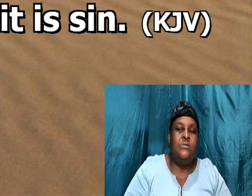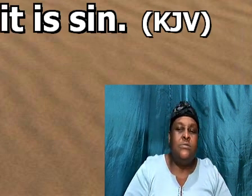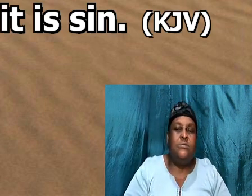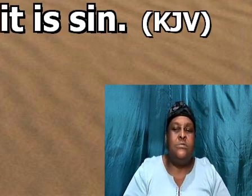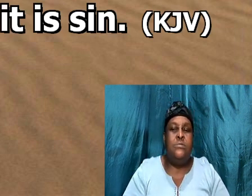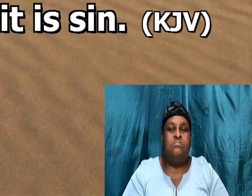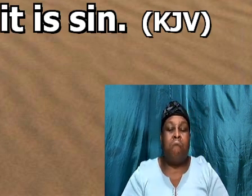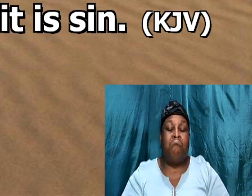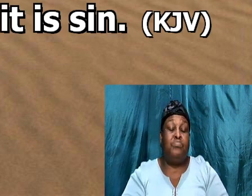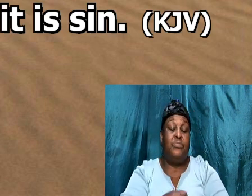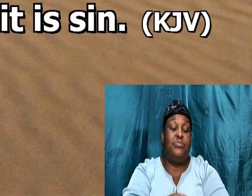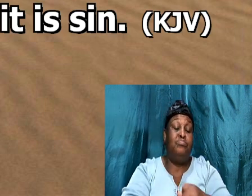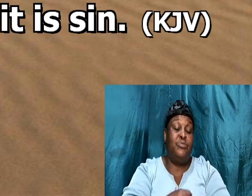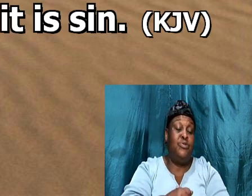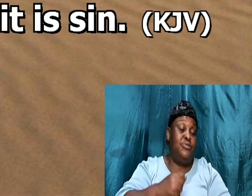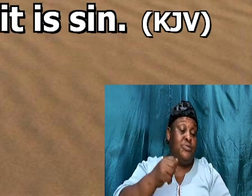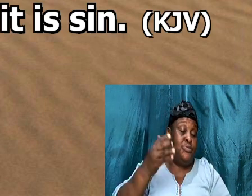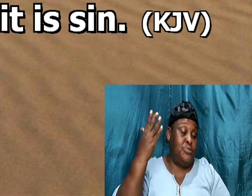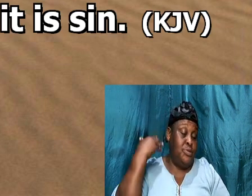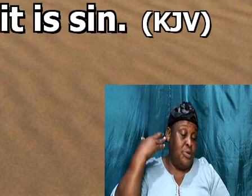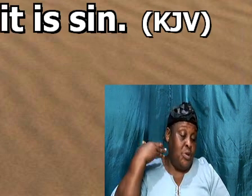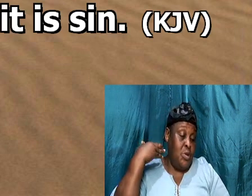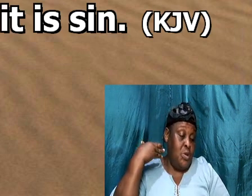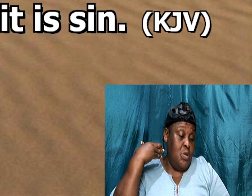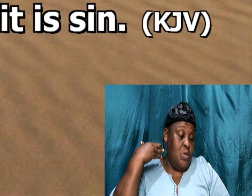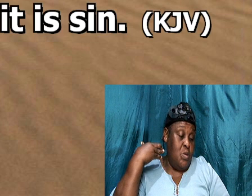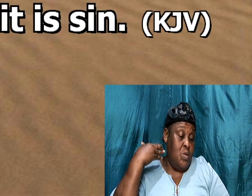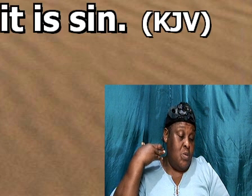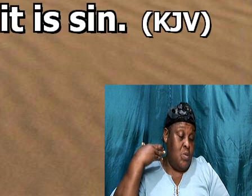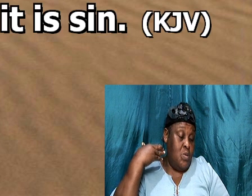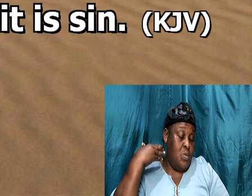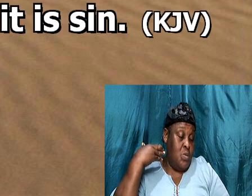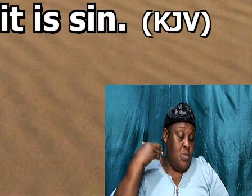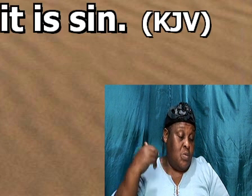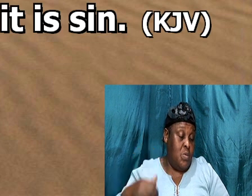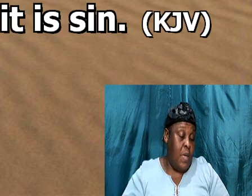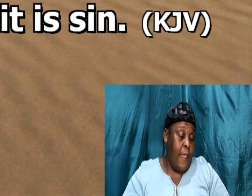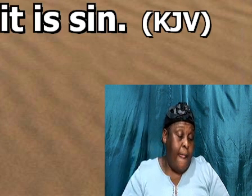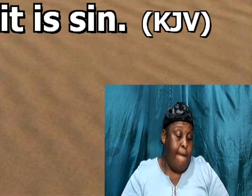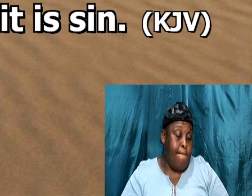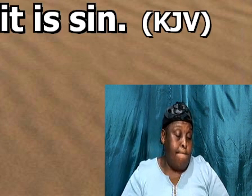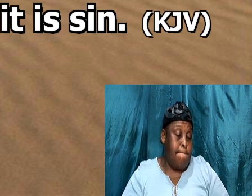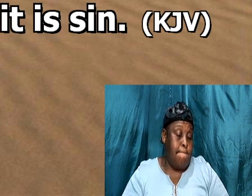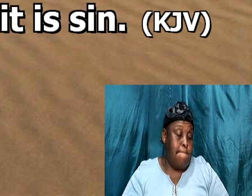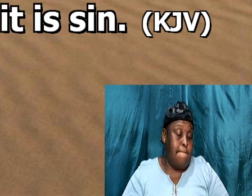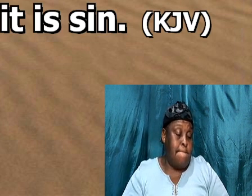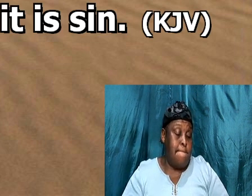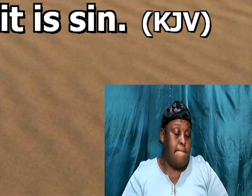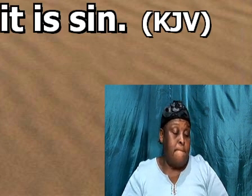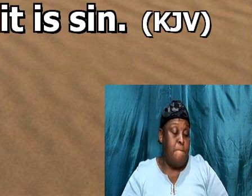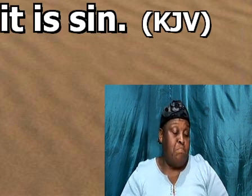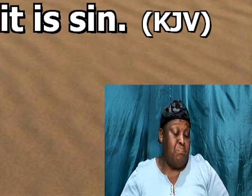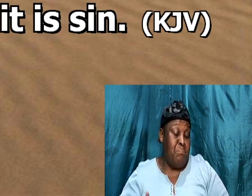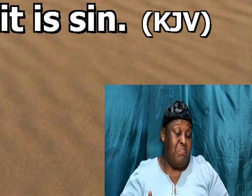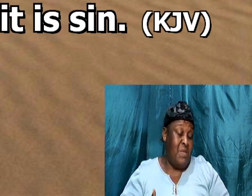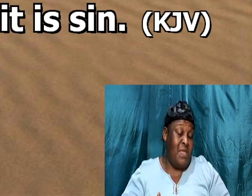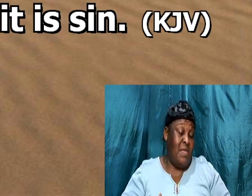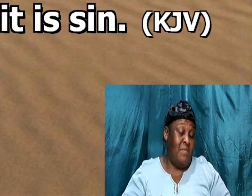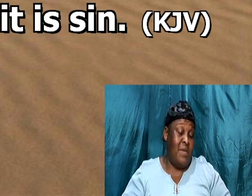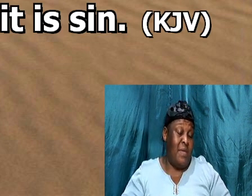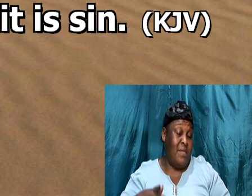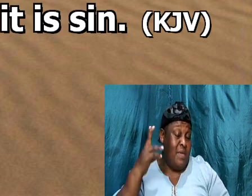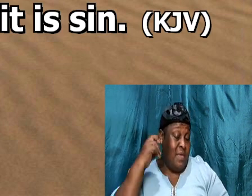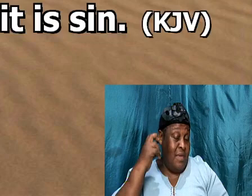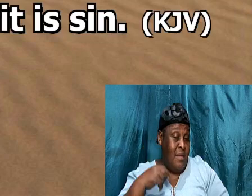years ago, doing a bit of self-disclosing now, I, probably you might have heard, me mention it before also,